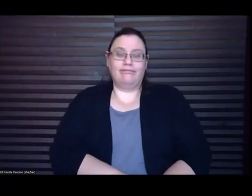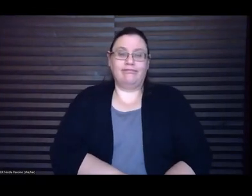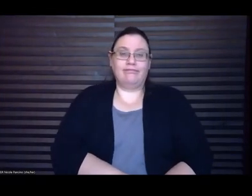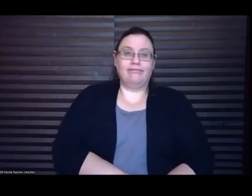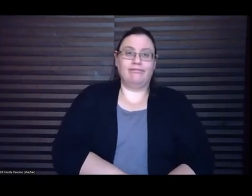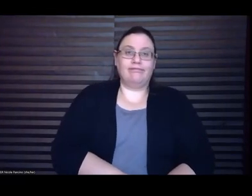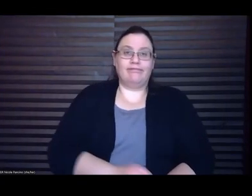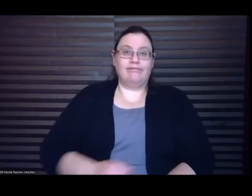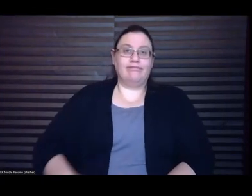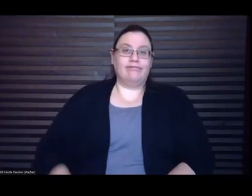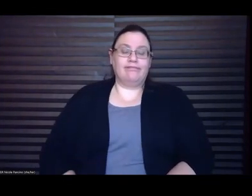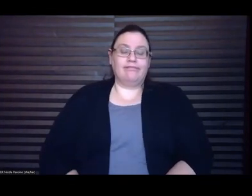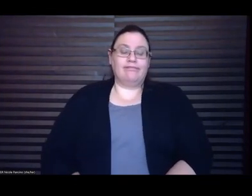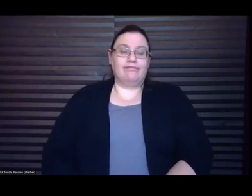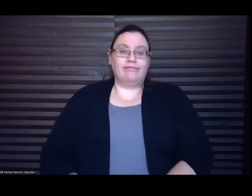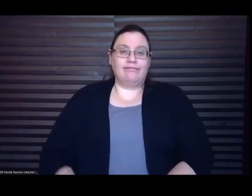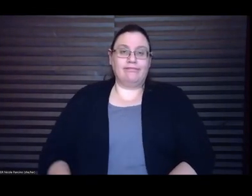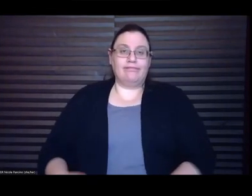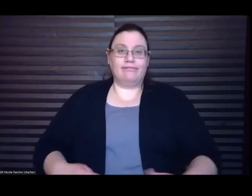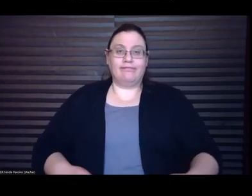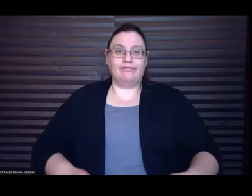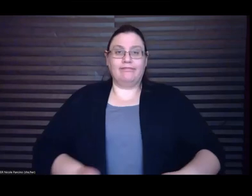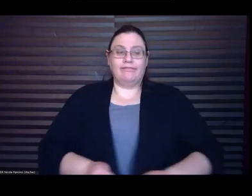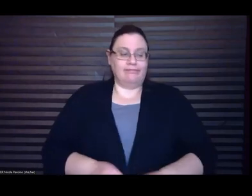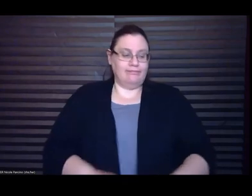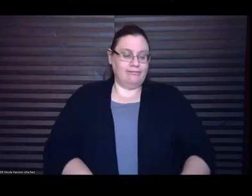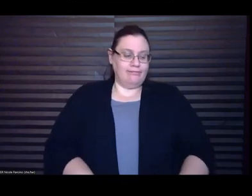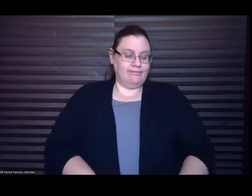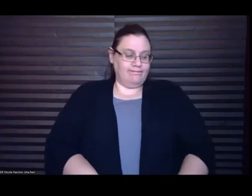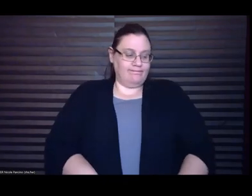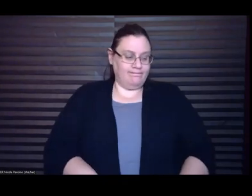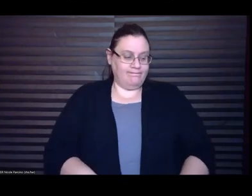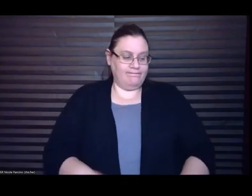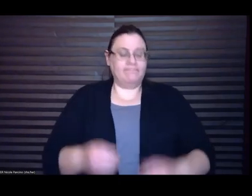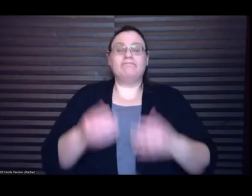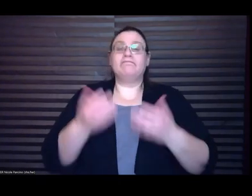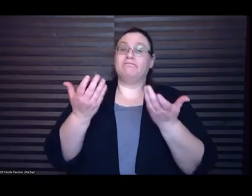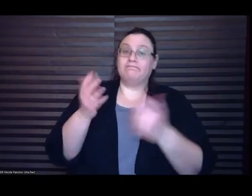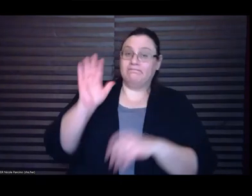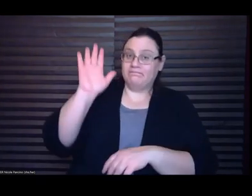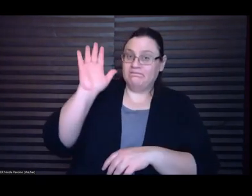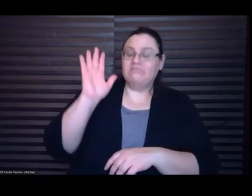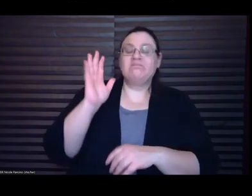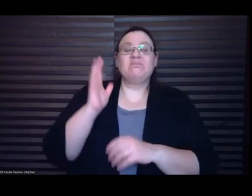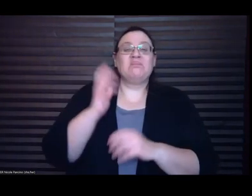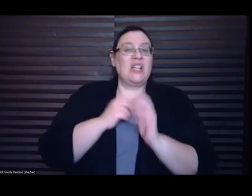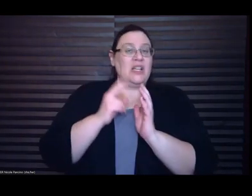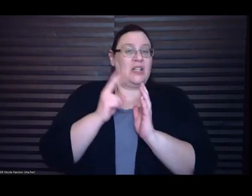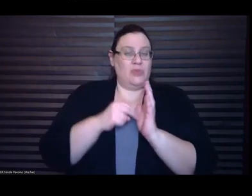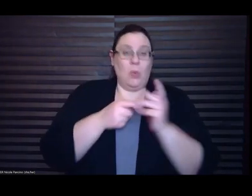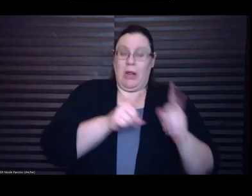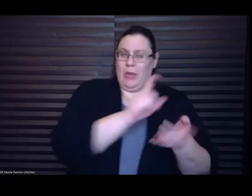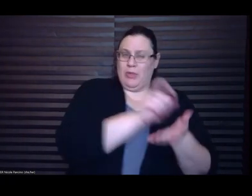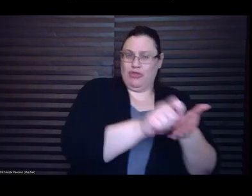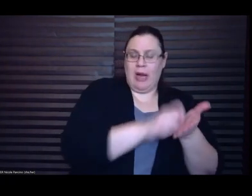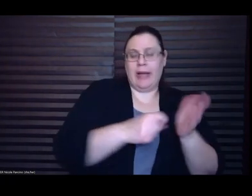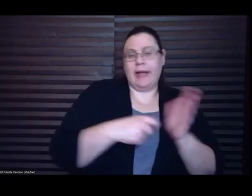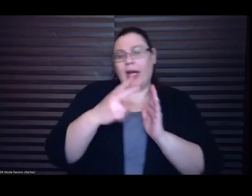I was reading, while I was writing, was reading a lot of Mary Gateskill. Someone had given me a few,